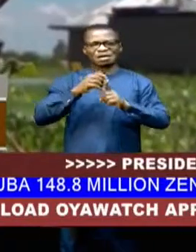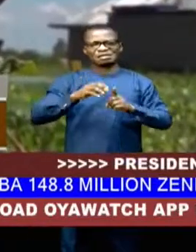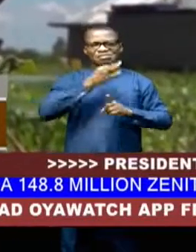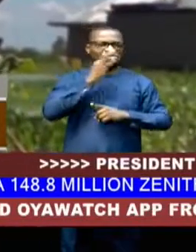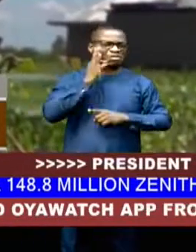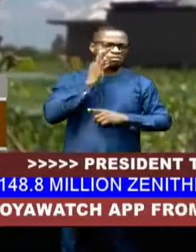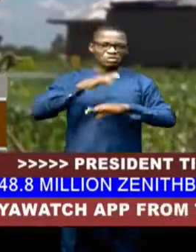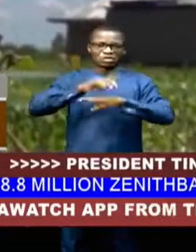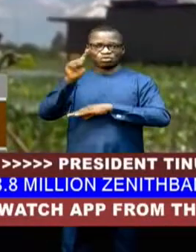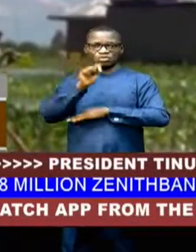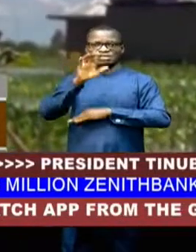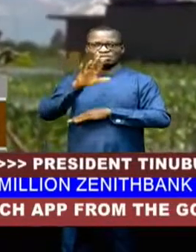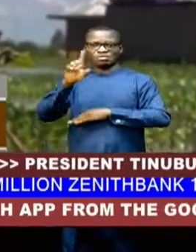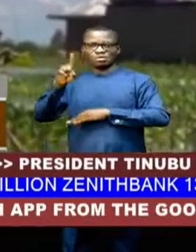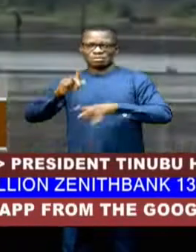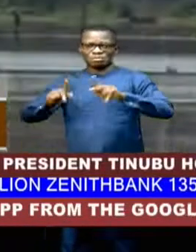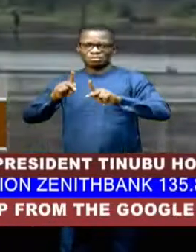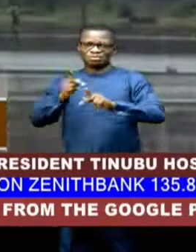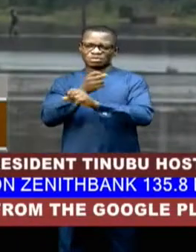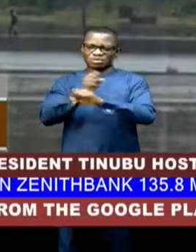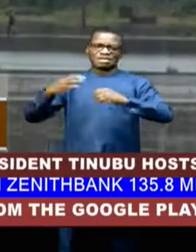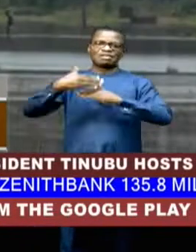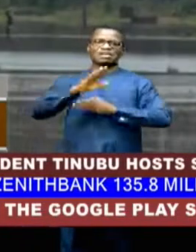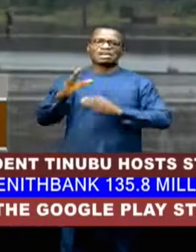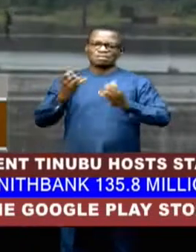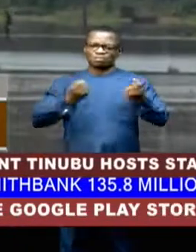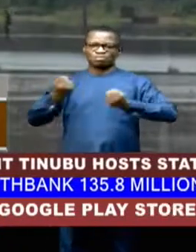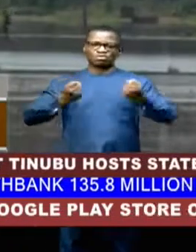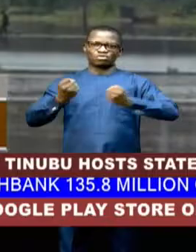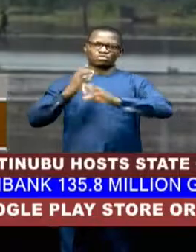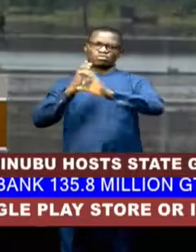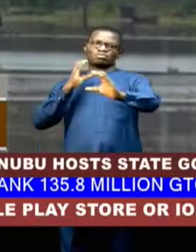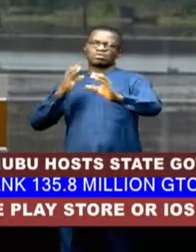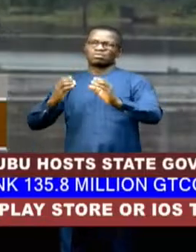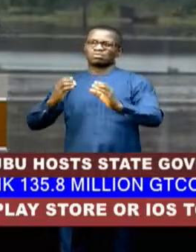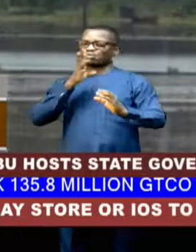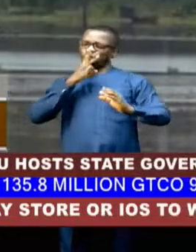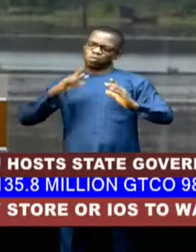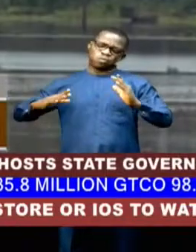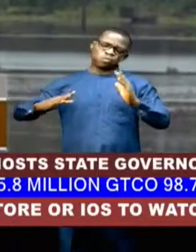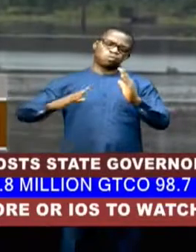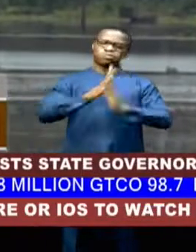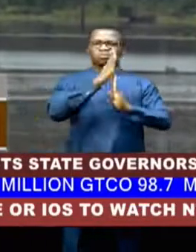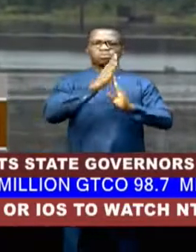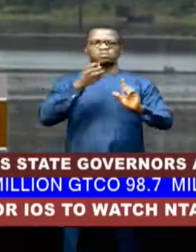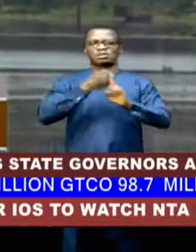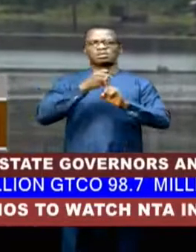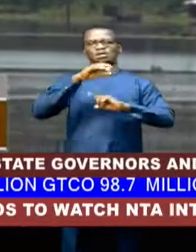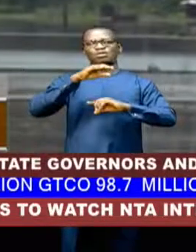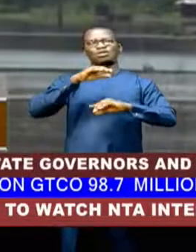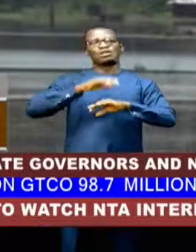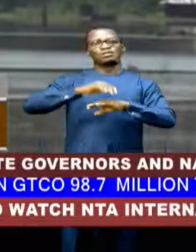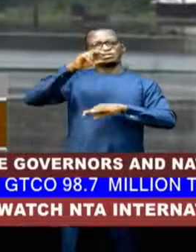51 passengers were rescued after their bus was swept away by floodwaters on a bridge in northern Kenya.